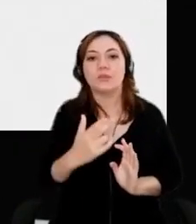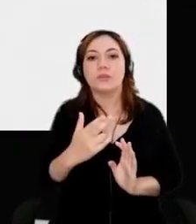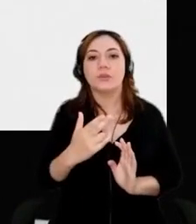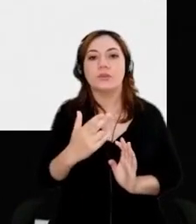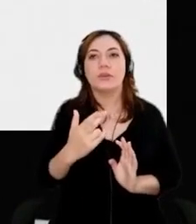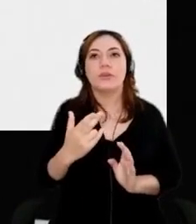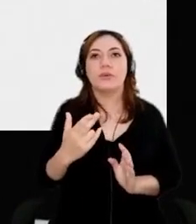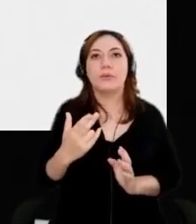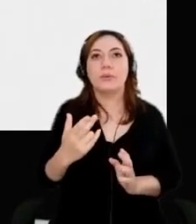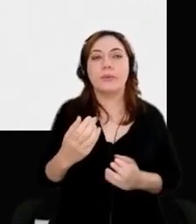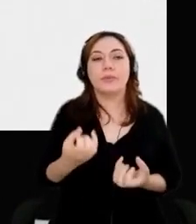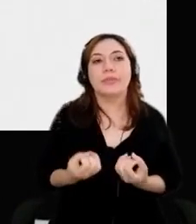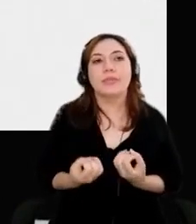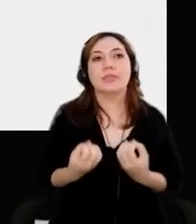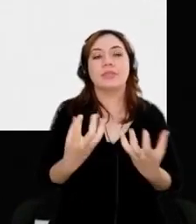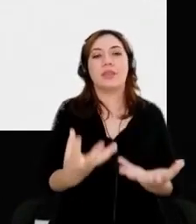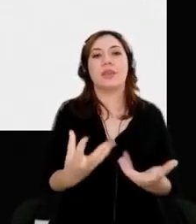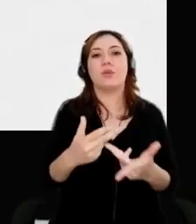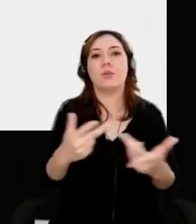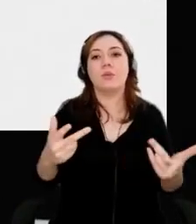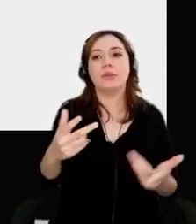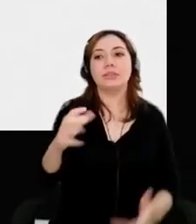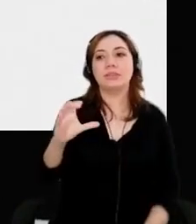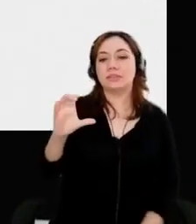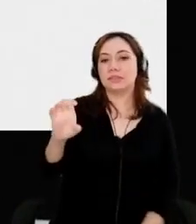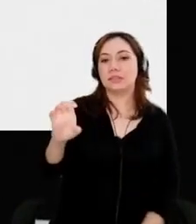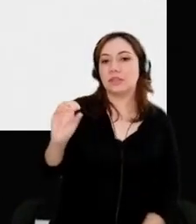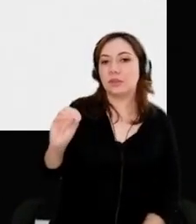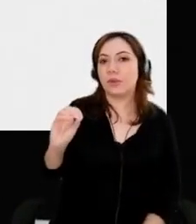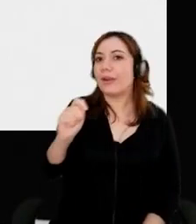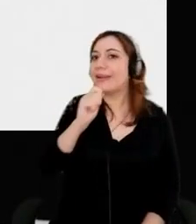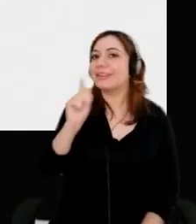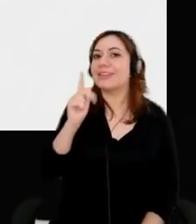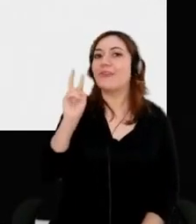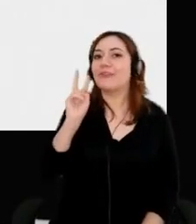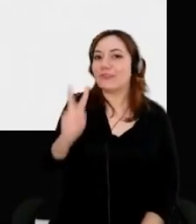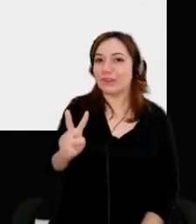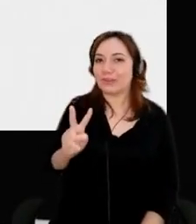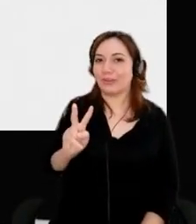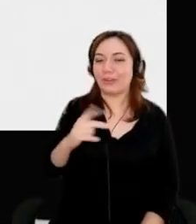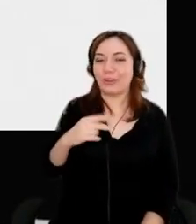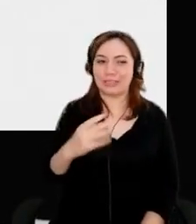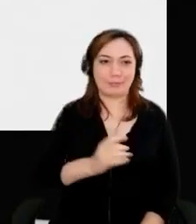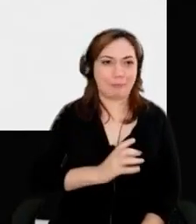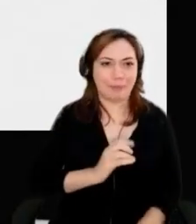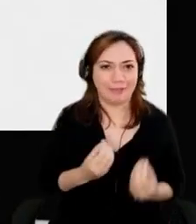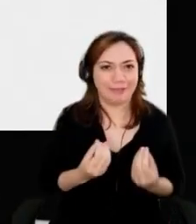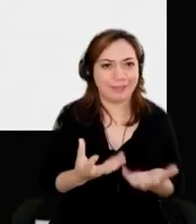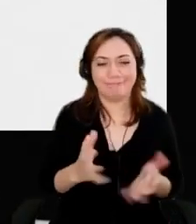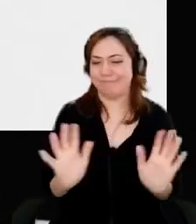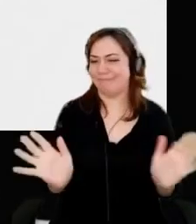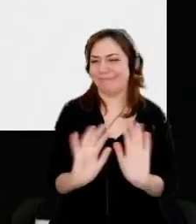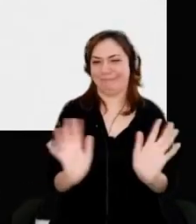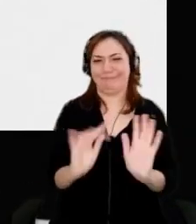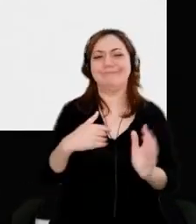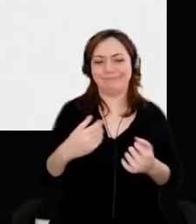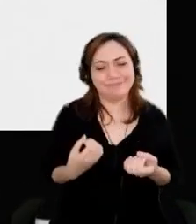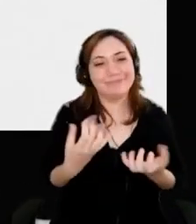the CEO, you know, hasn't seen yet. And so he might, you know, make a discovery of it as well.